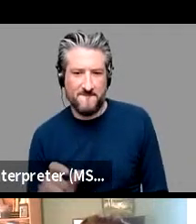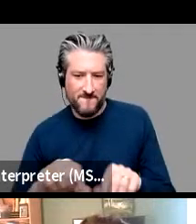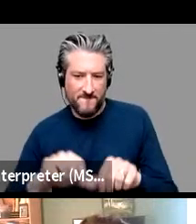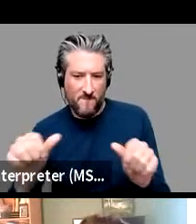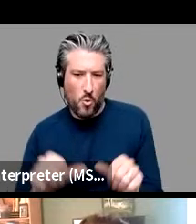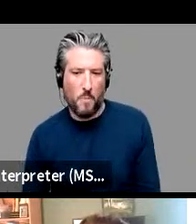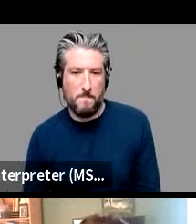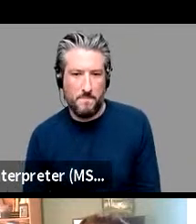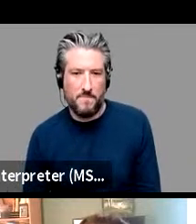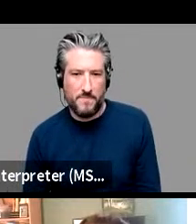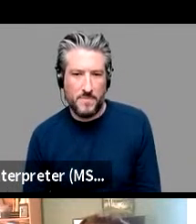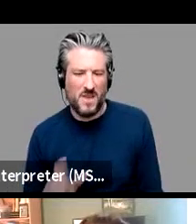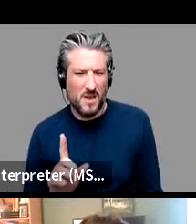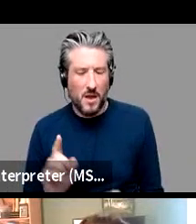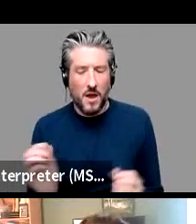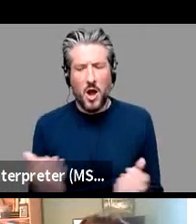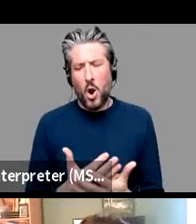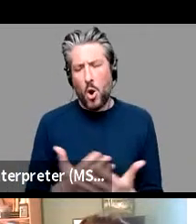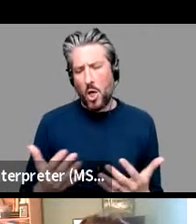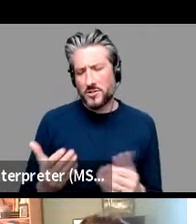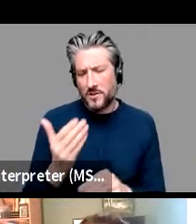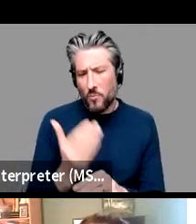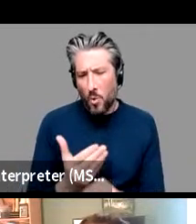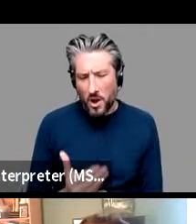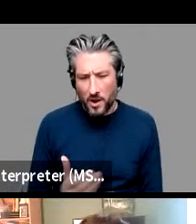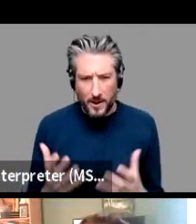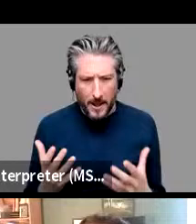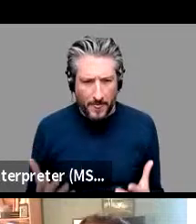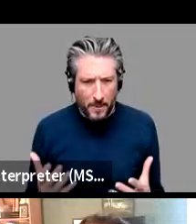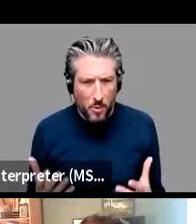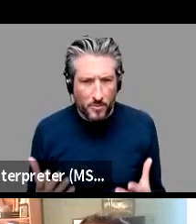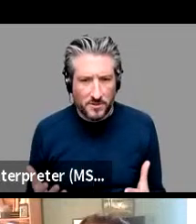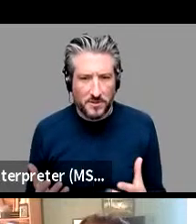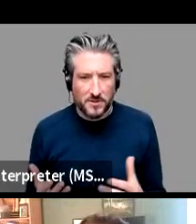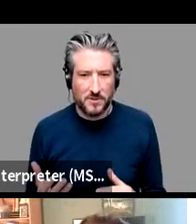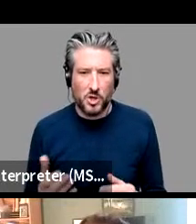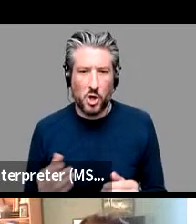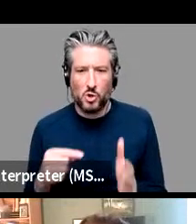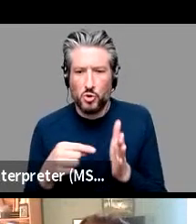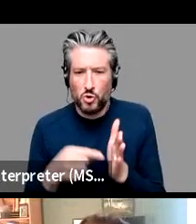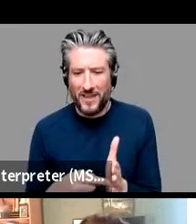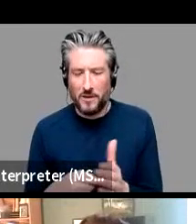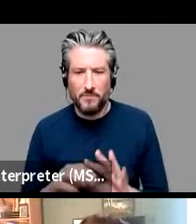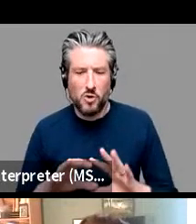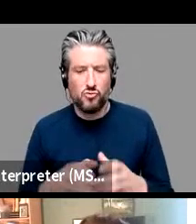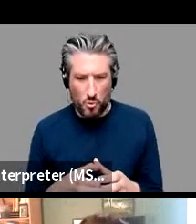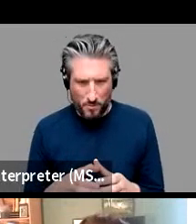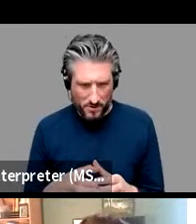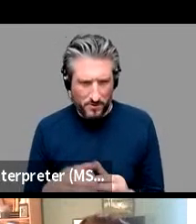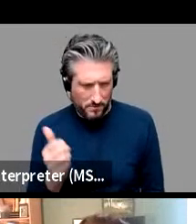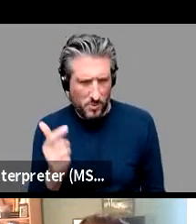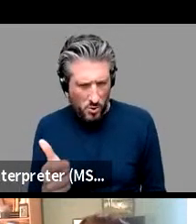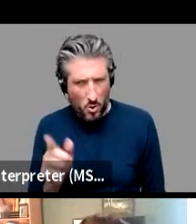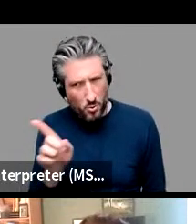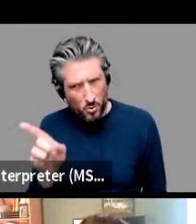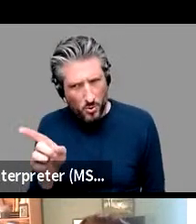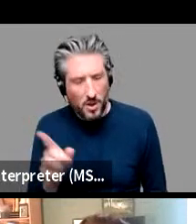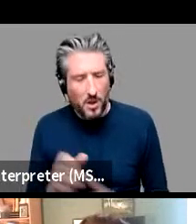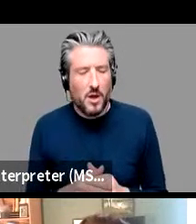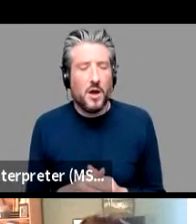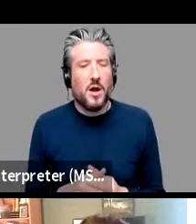currently in in tubing and group uh uh with with harald barb is actually focusing on on